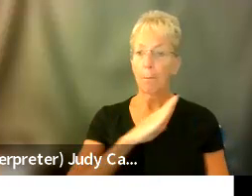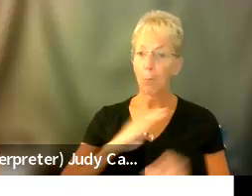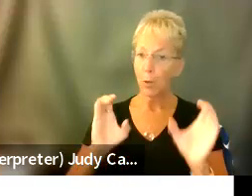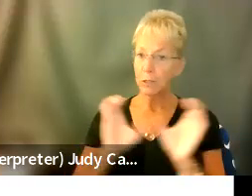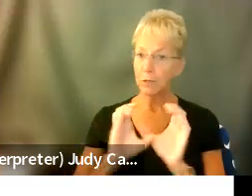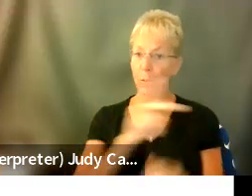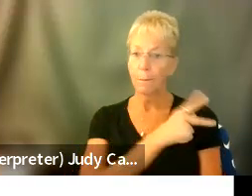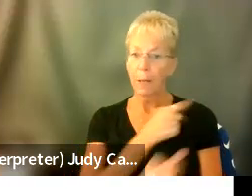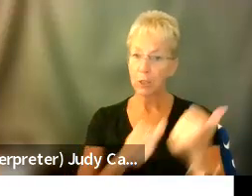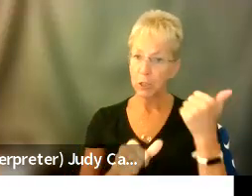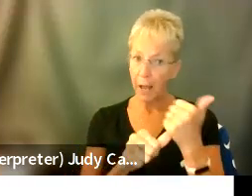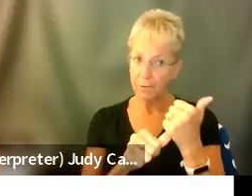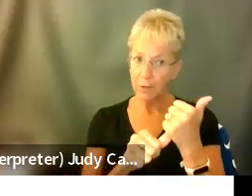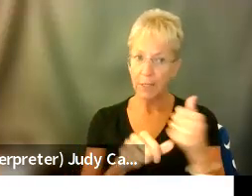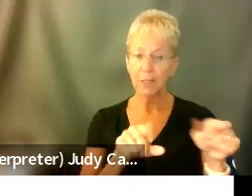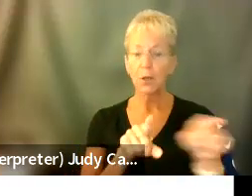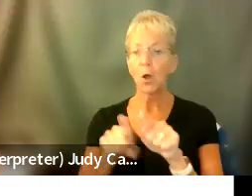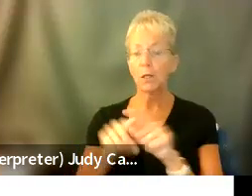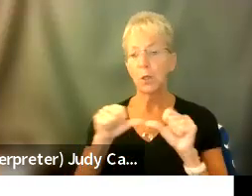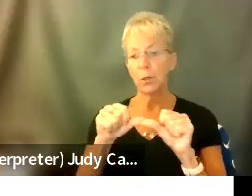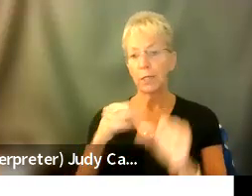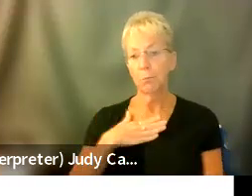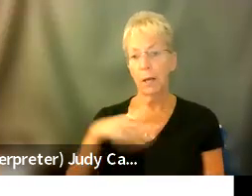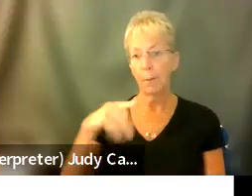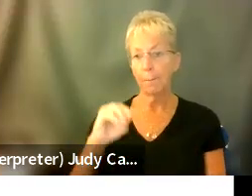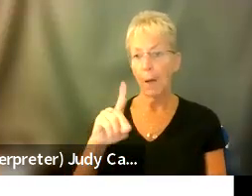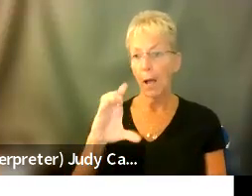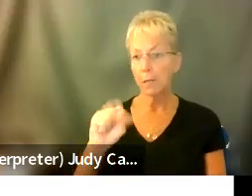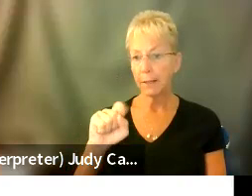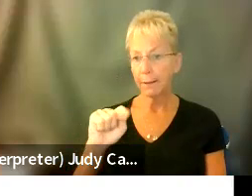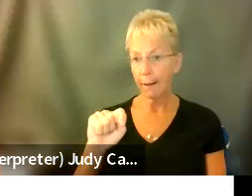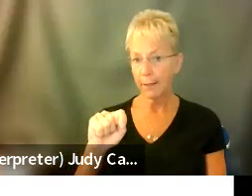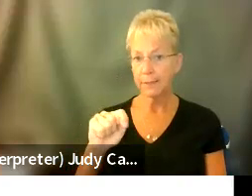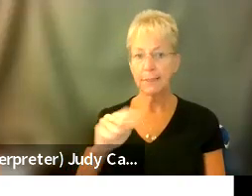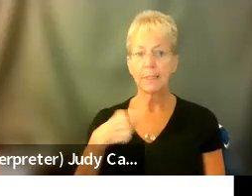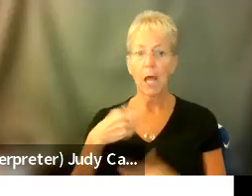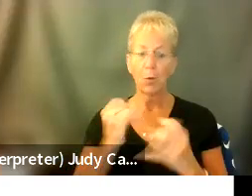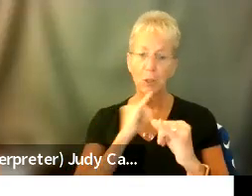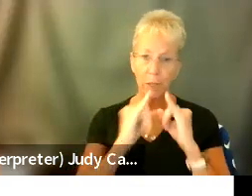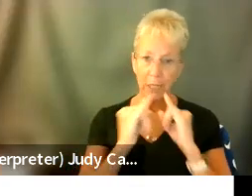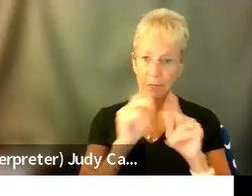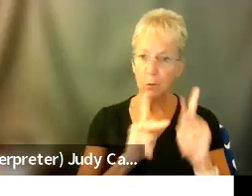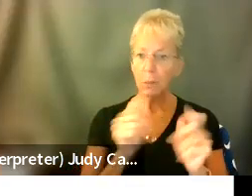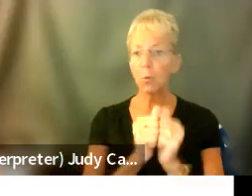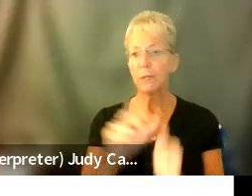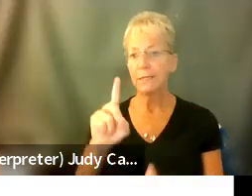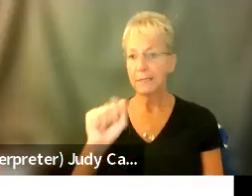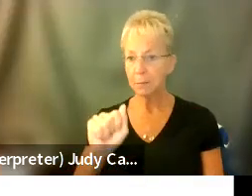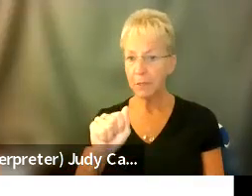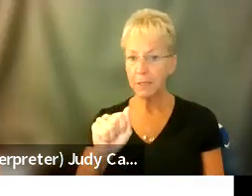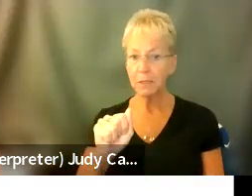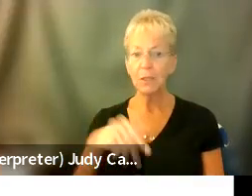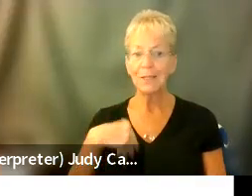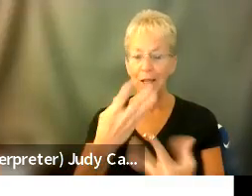advocate and continue with this podcast. I'm getting to interview people that have disabilities to give them a